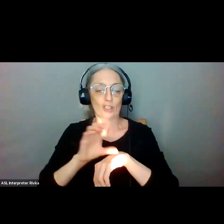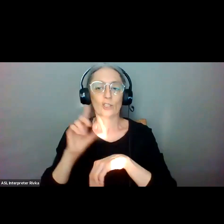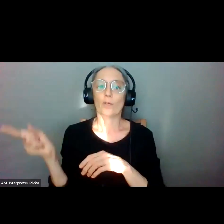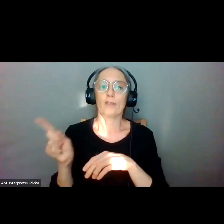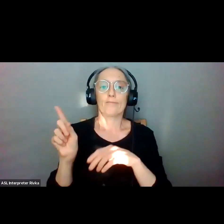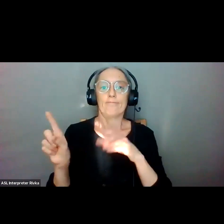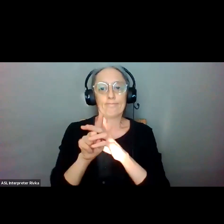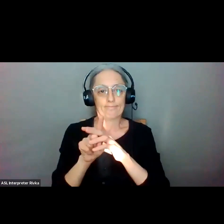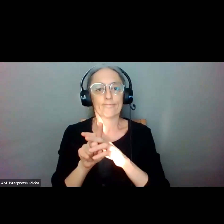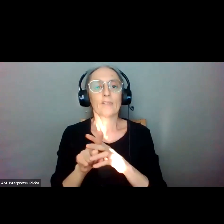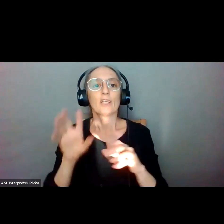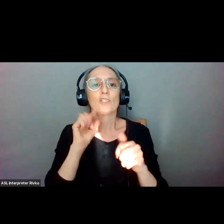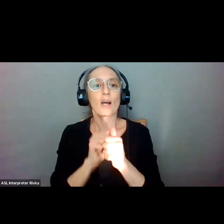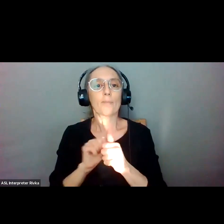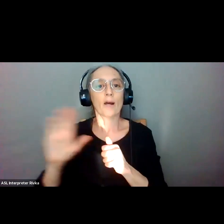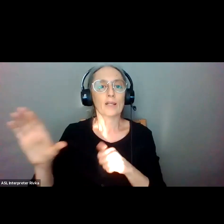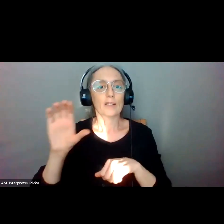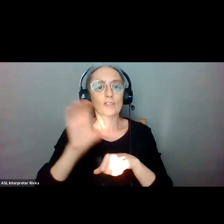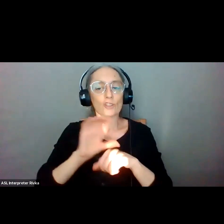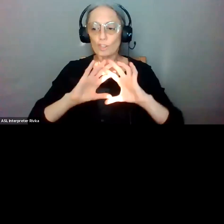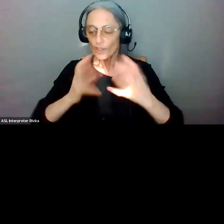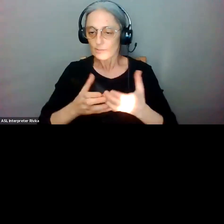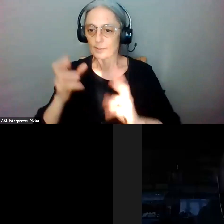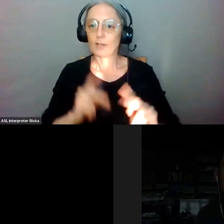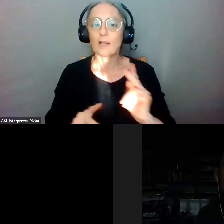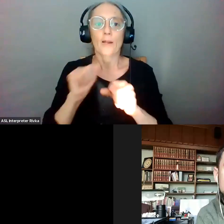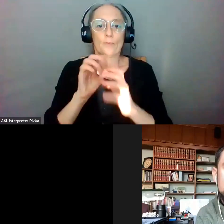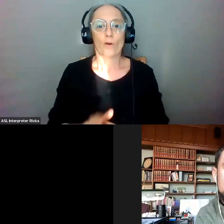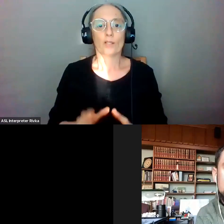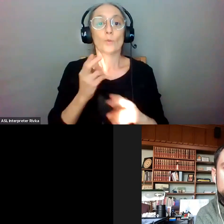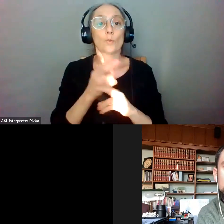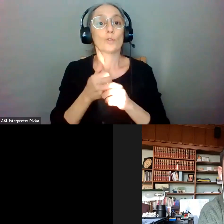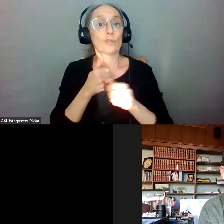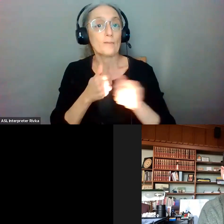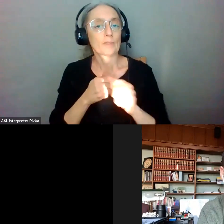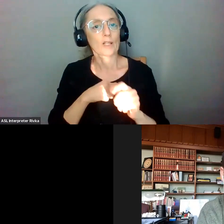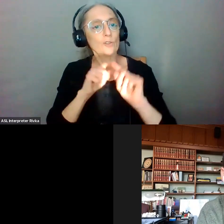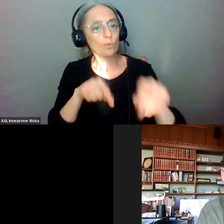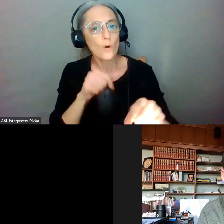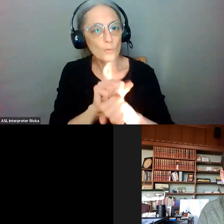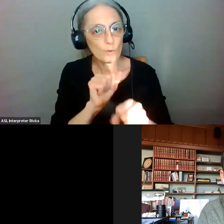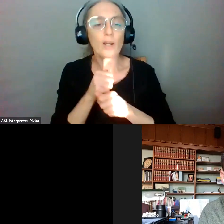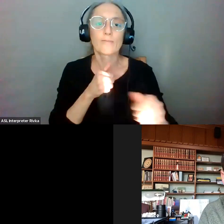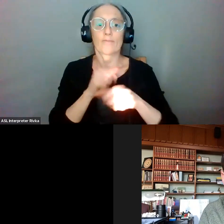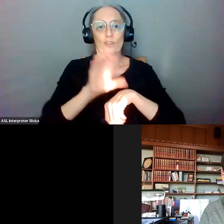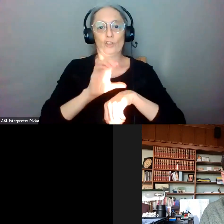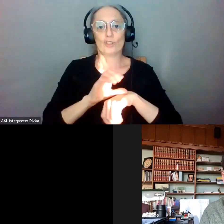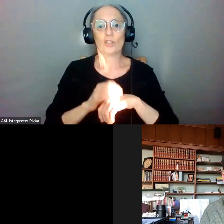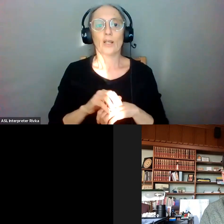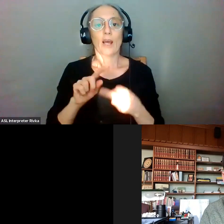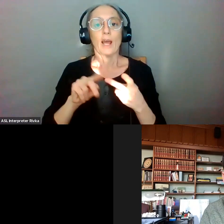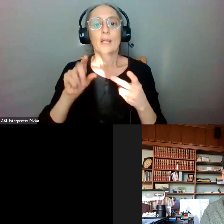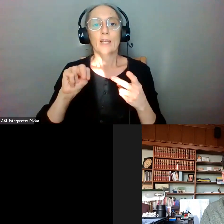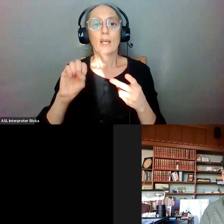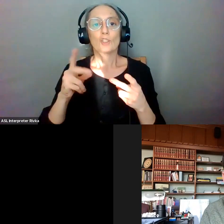parishioners and church employees who use public transportation to get to work and to worship and also ken shoemaker who is a parishioner at glenwood